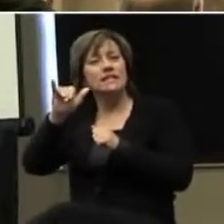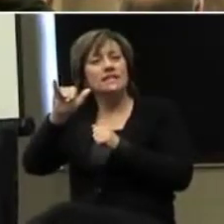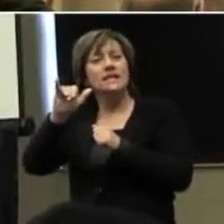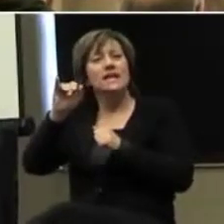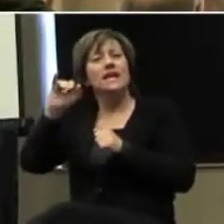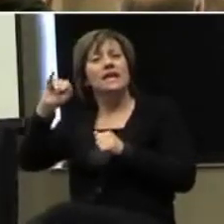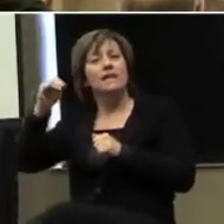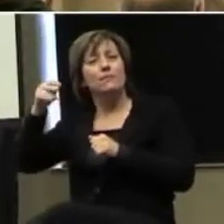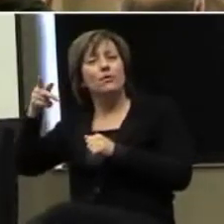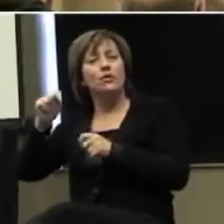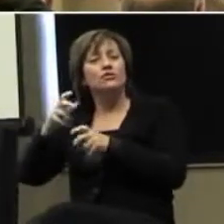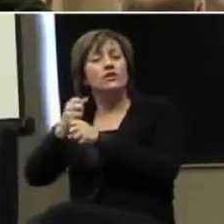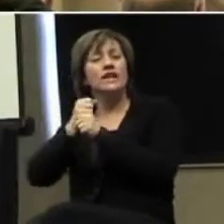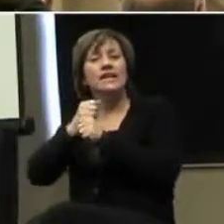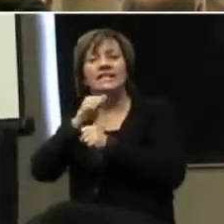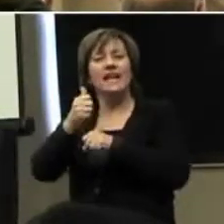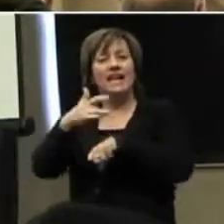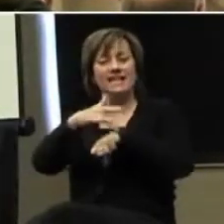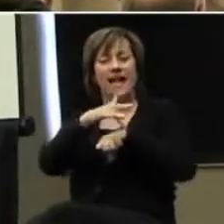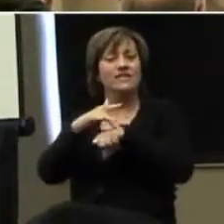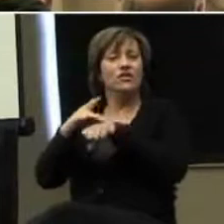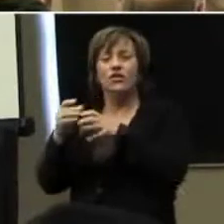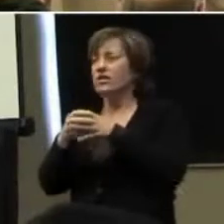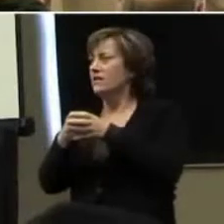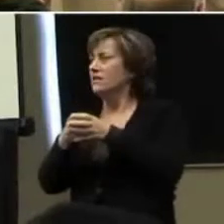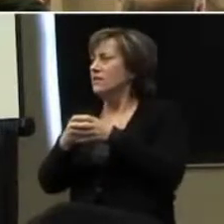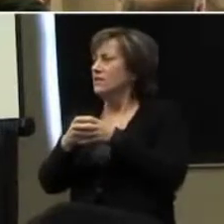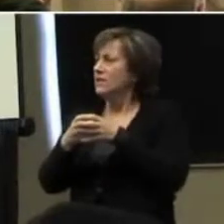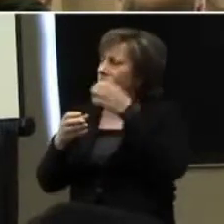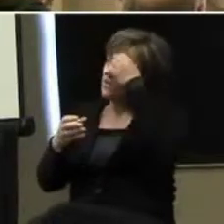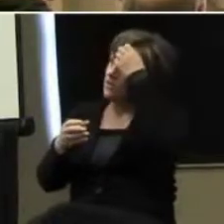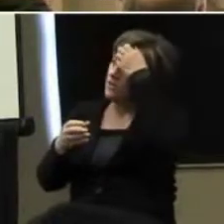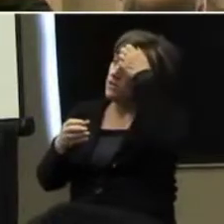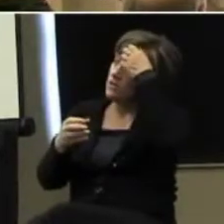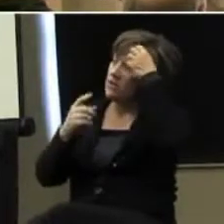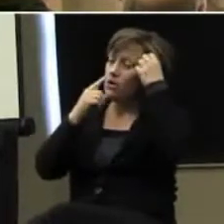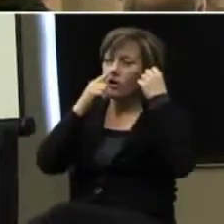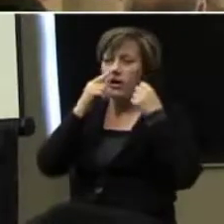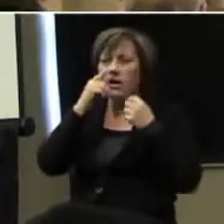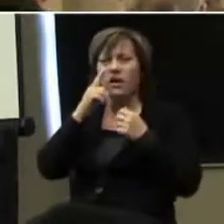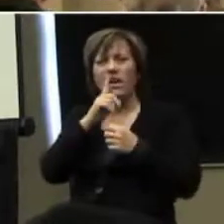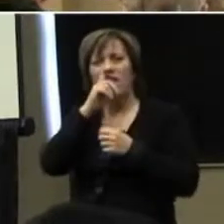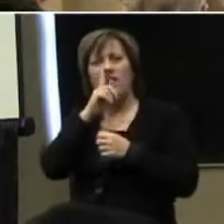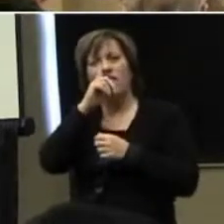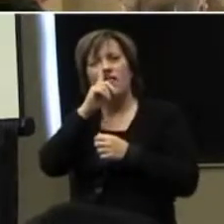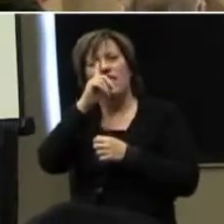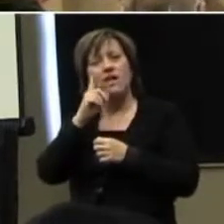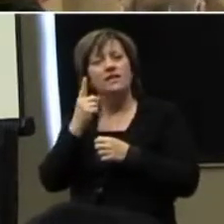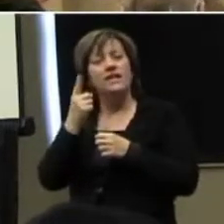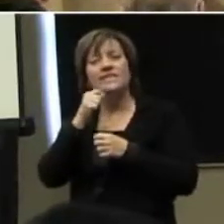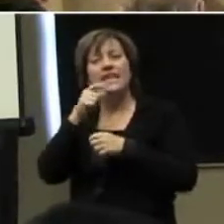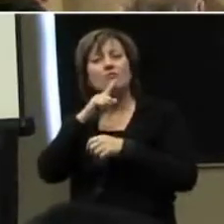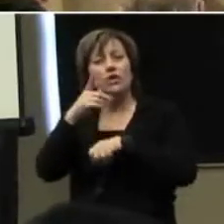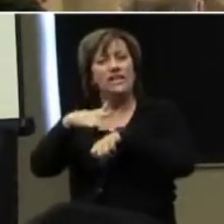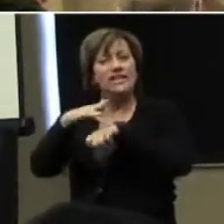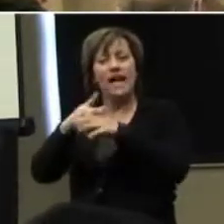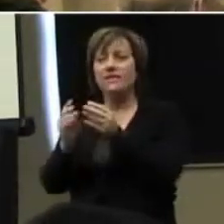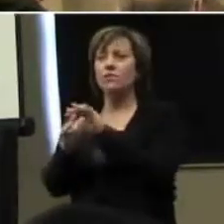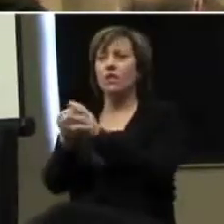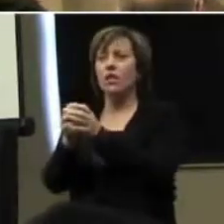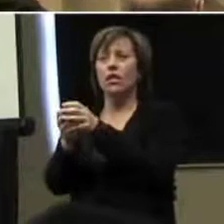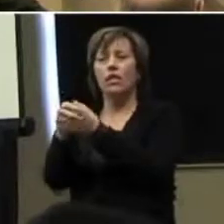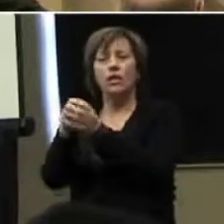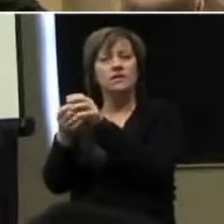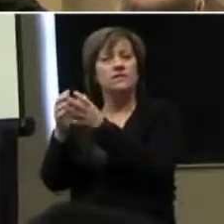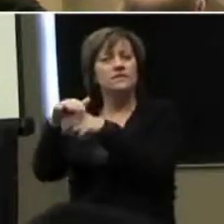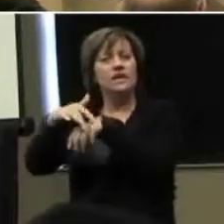is not tactile to play with. It's actually right here. You know what I mean? You're poking something up in your nose. And so they should have